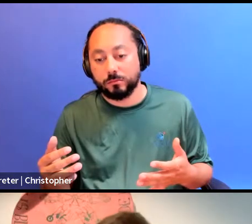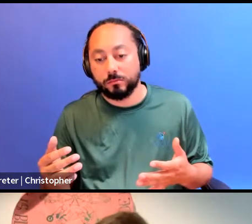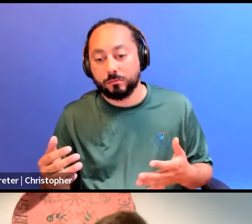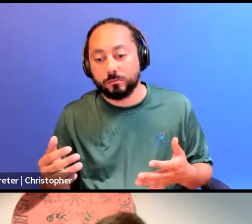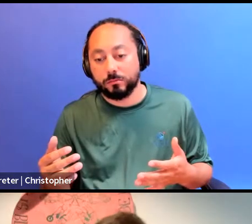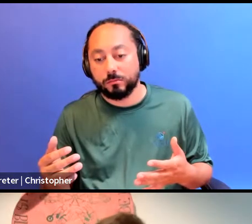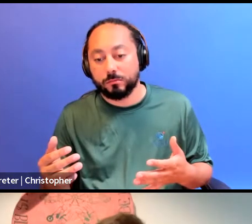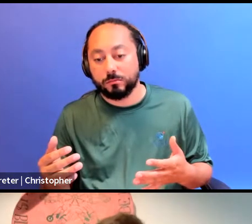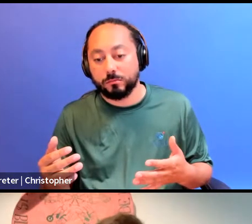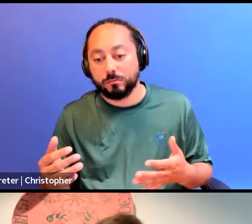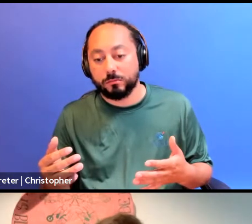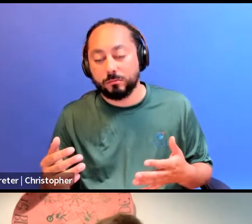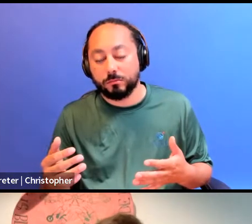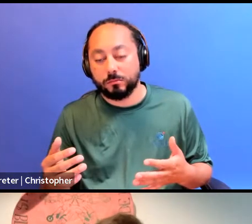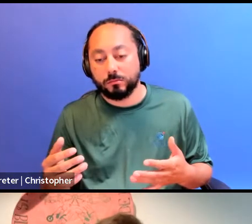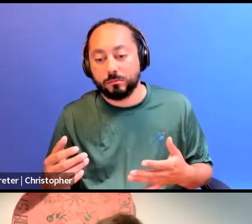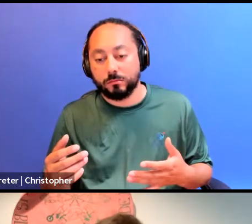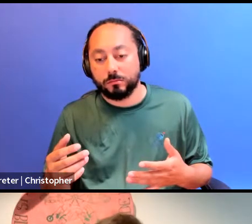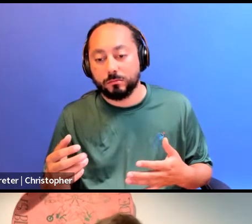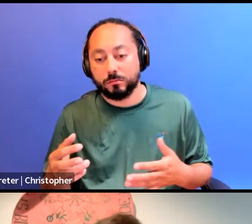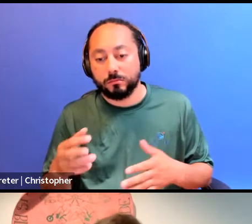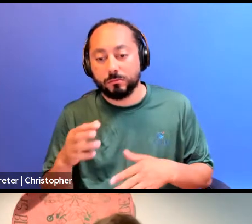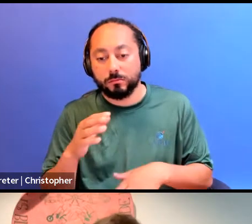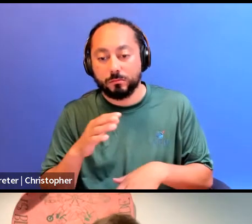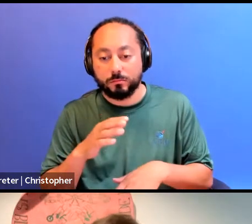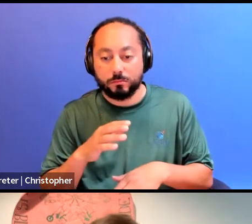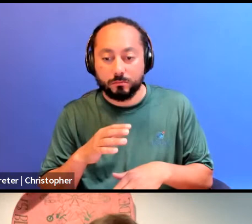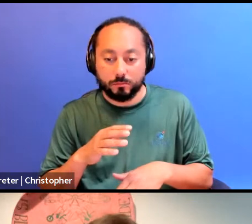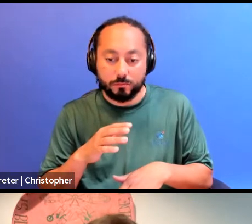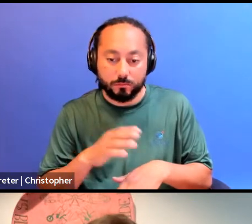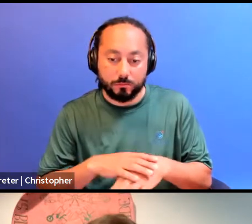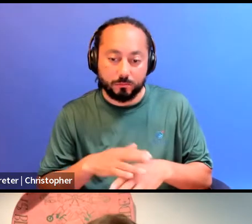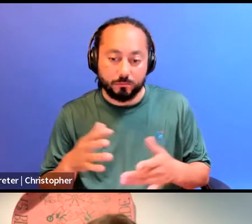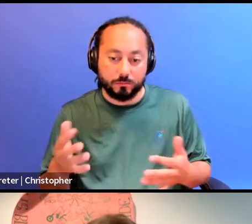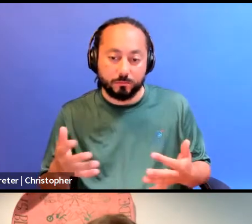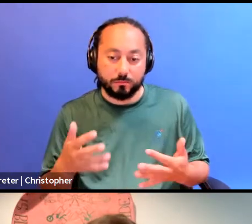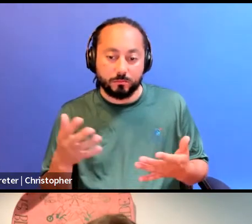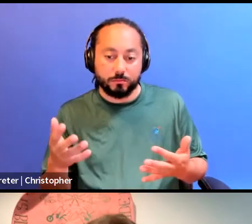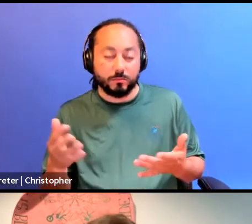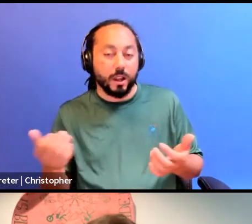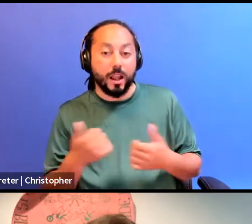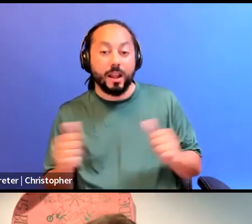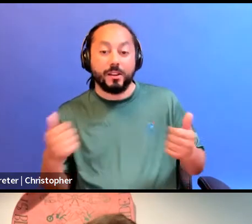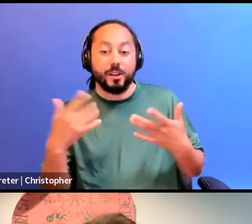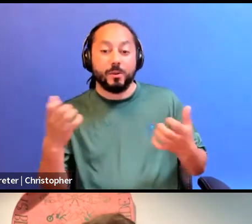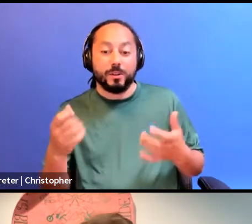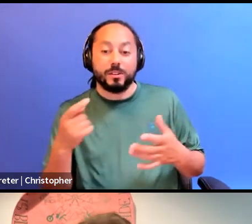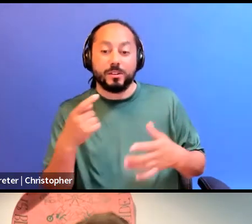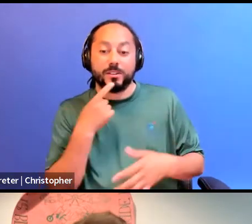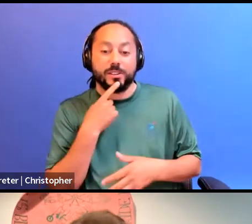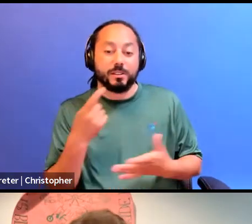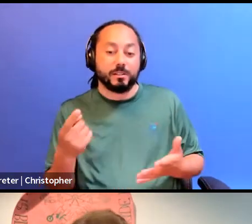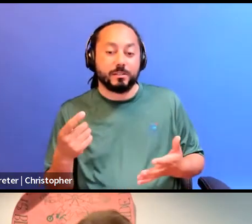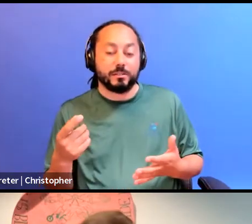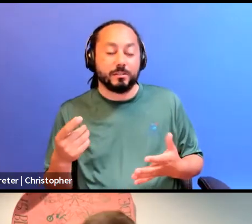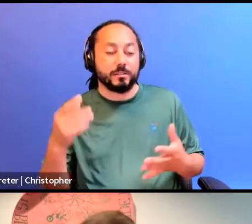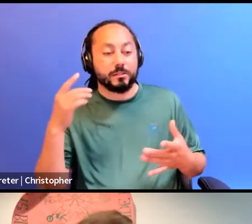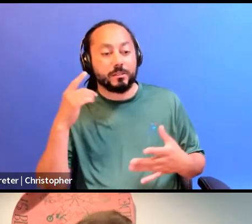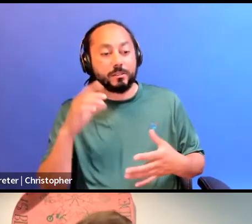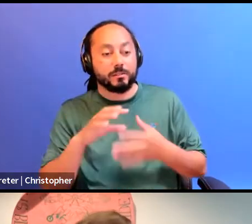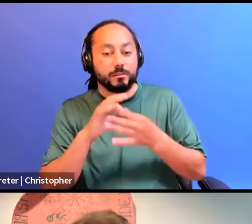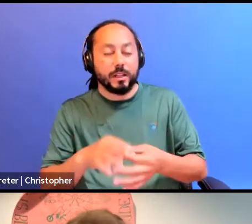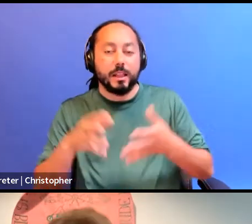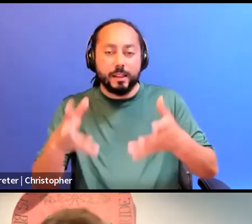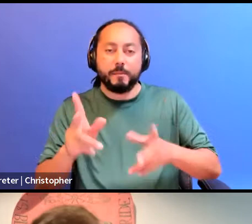you know, anything that you would like to say. In terms of leaving